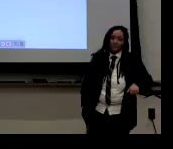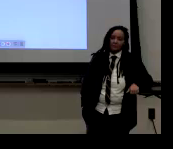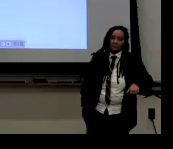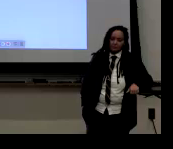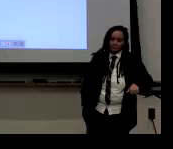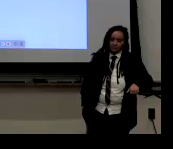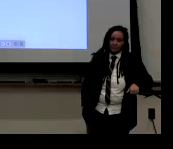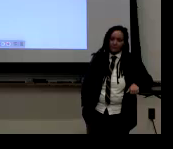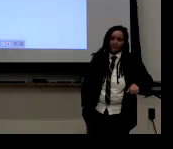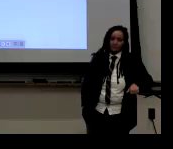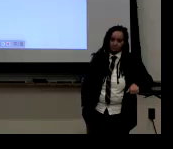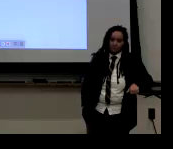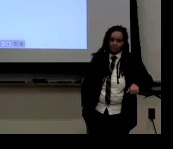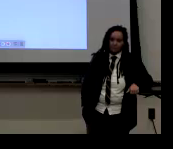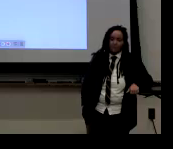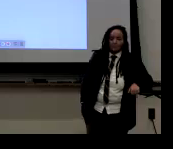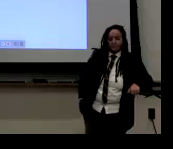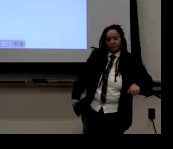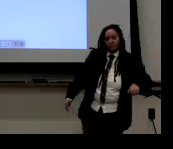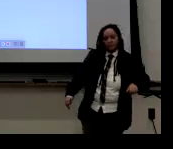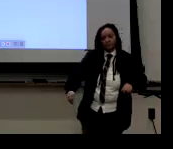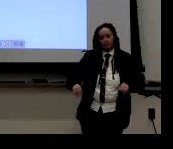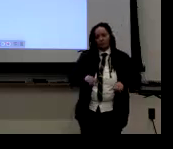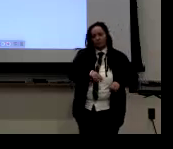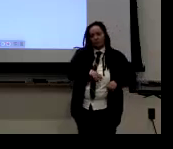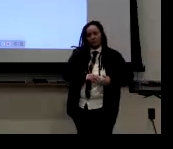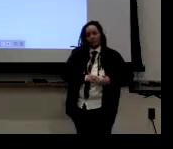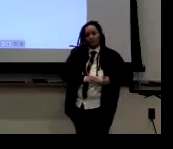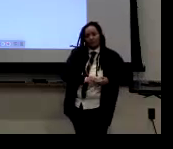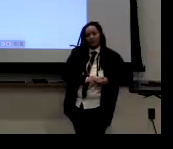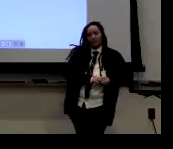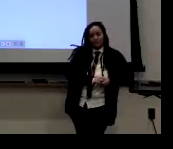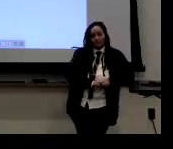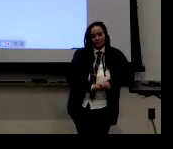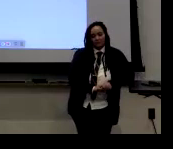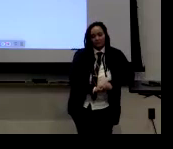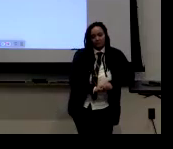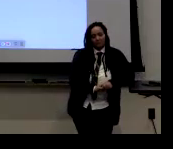barrier and how that might additionally affect their identity development.